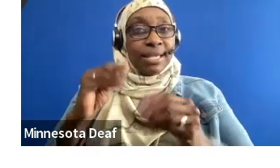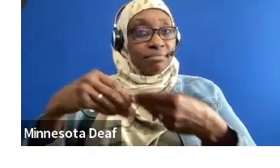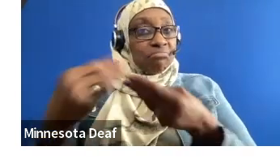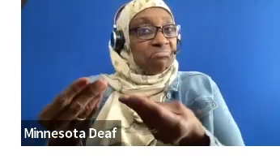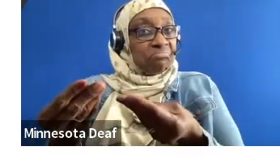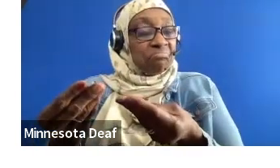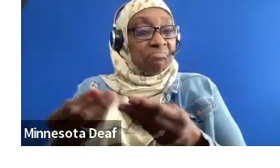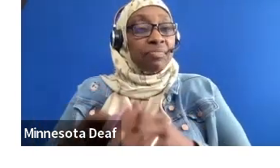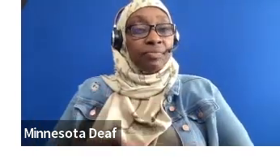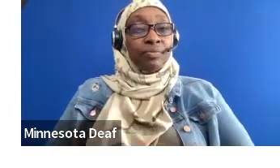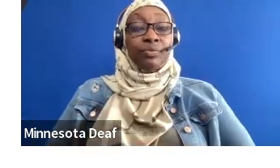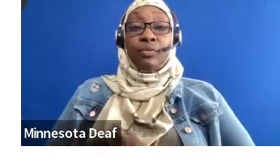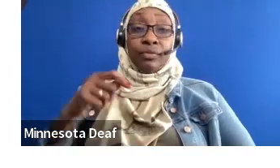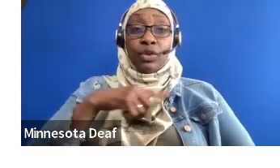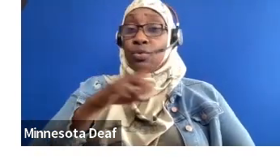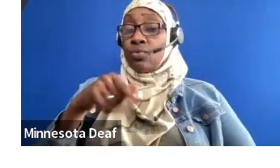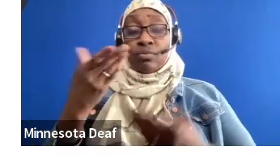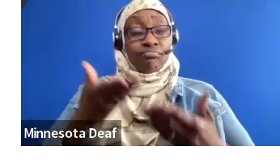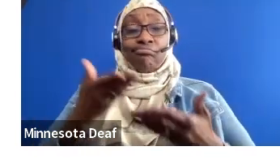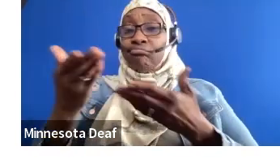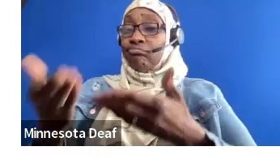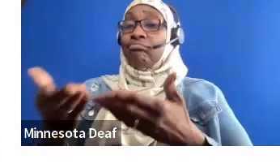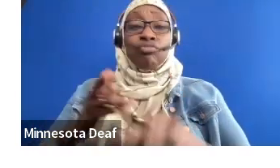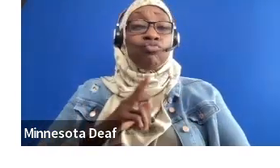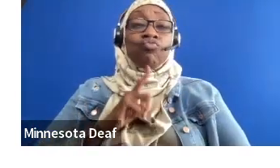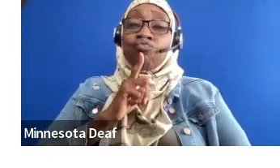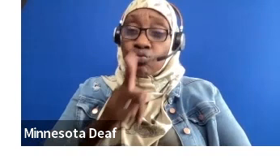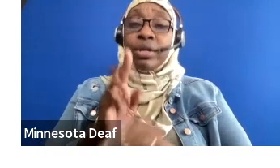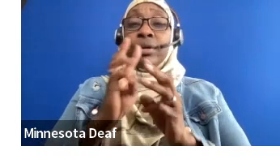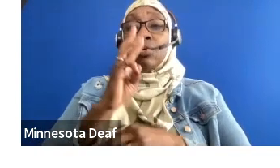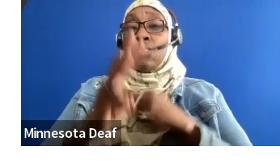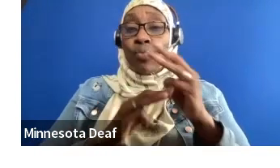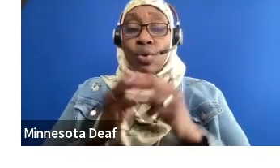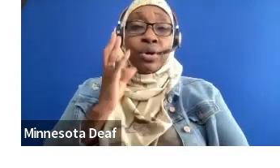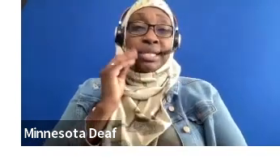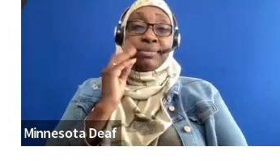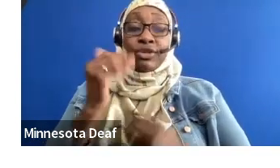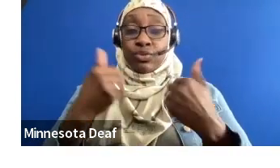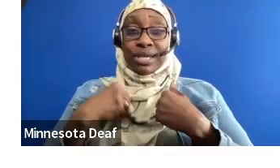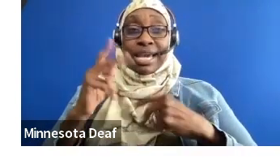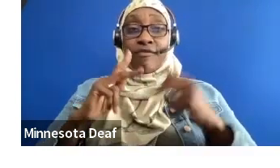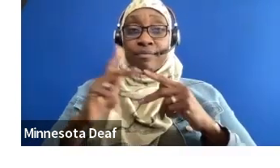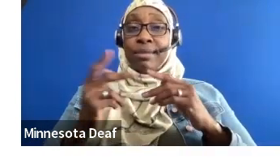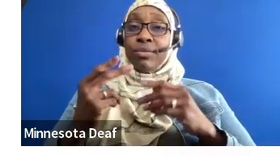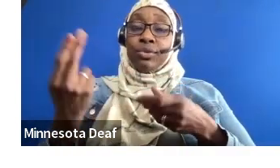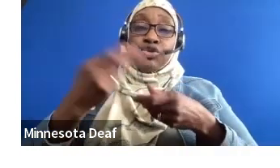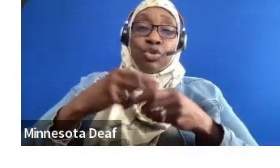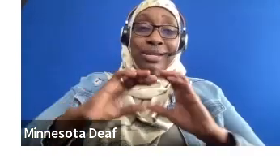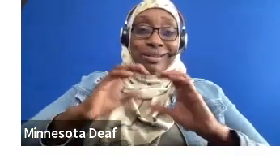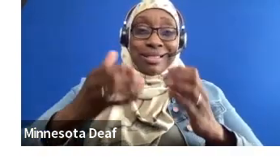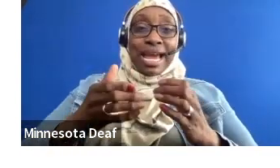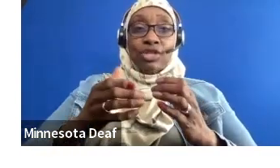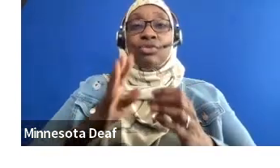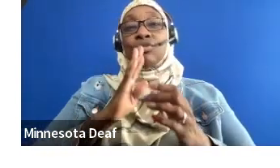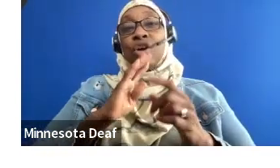We offer real-world experiences. have, like I said, guest lecturers, people coming directly into the classrooms to talk about what they do. We have job channels.